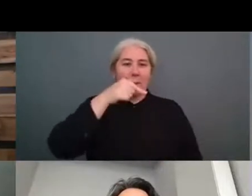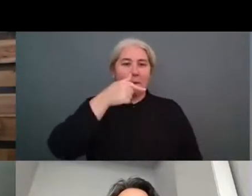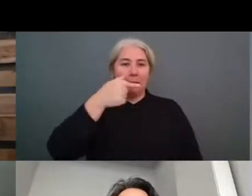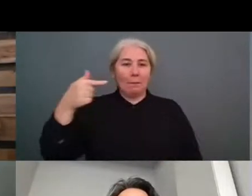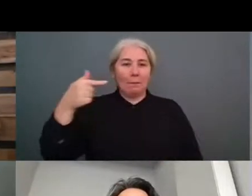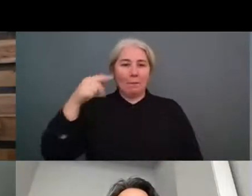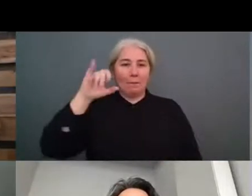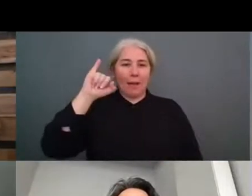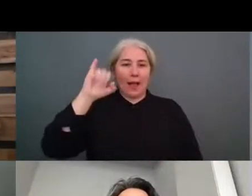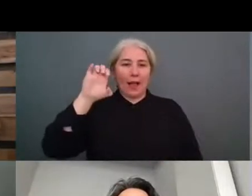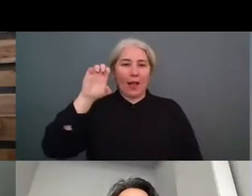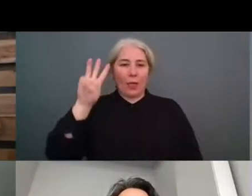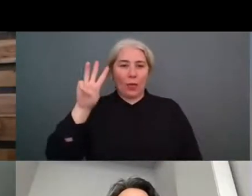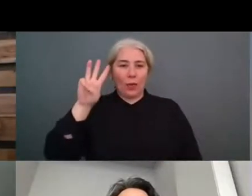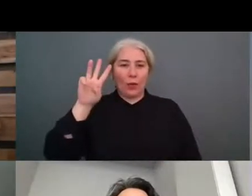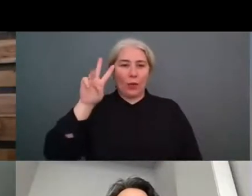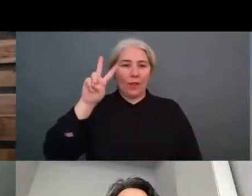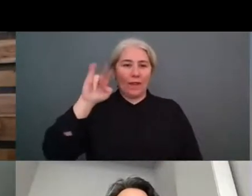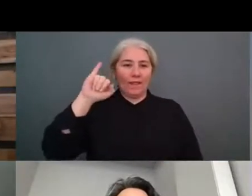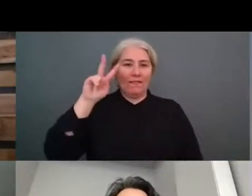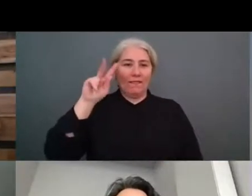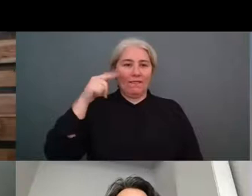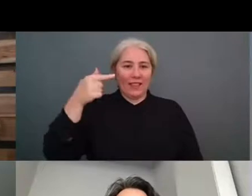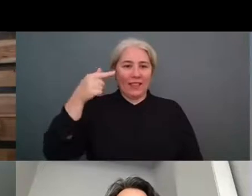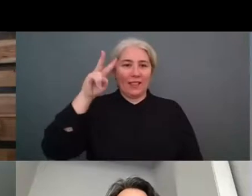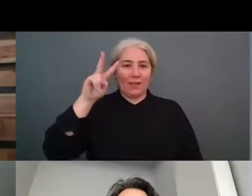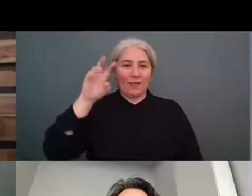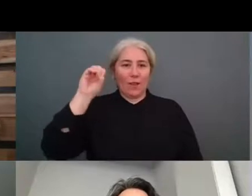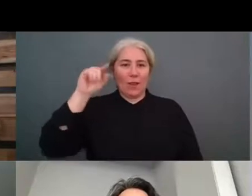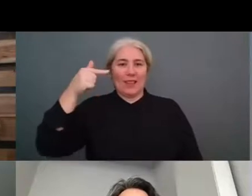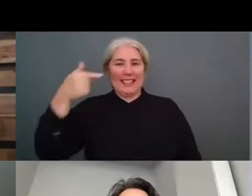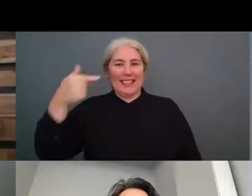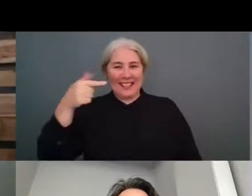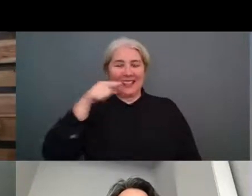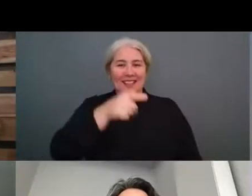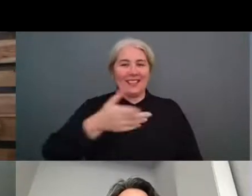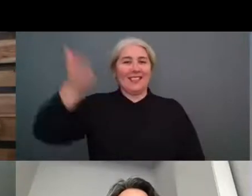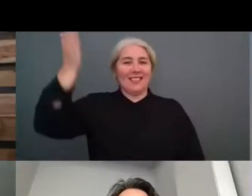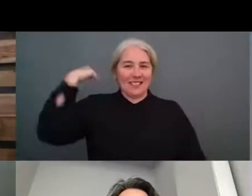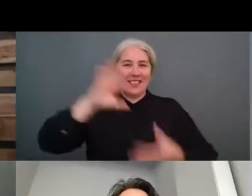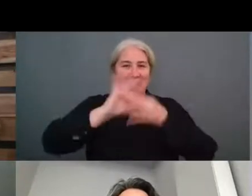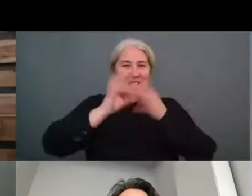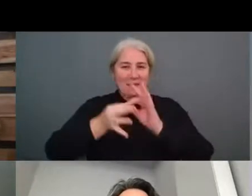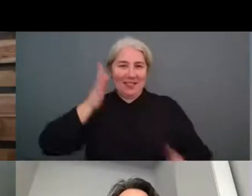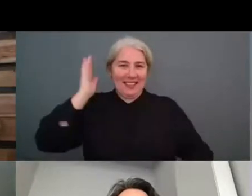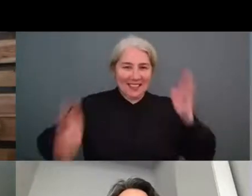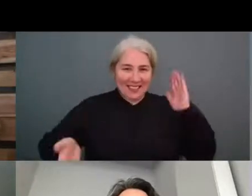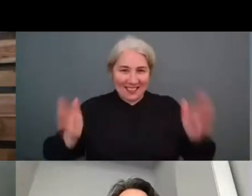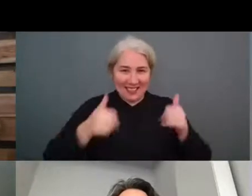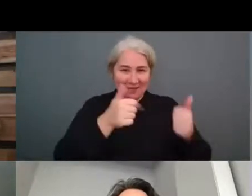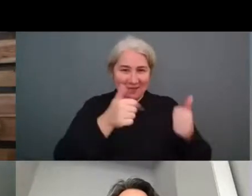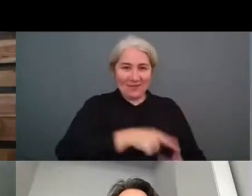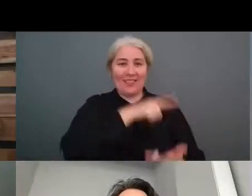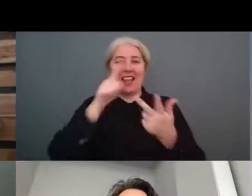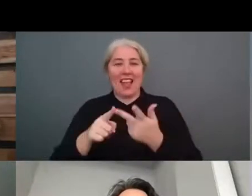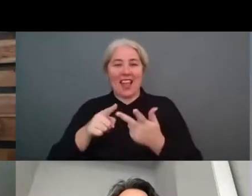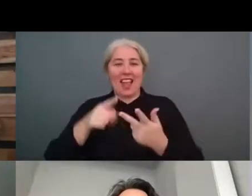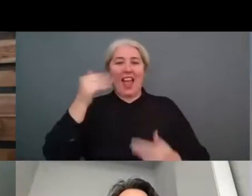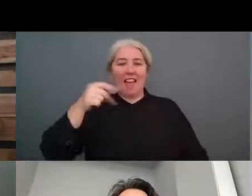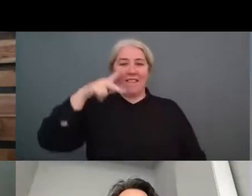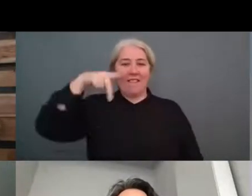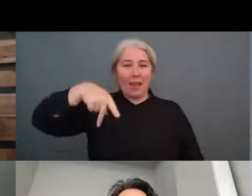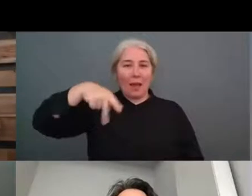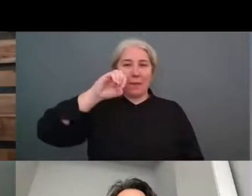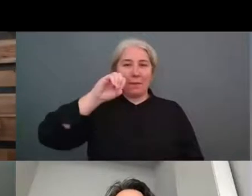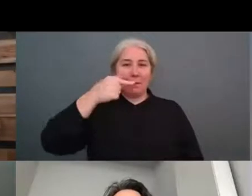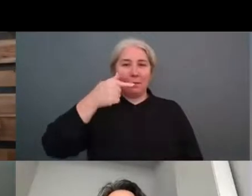coordinator at the european commission uh you are all here guys good morning um we